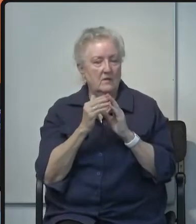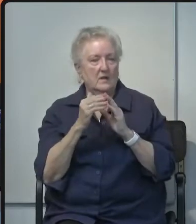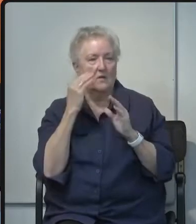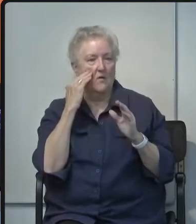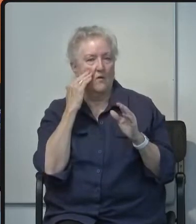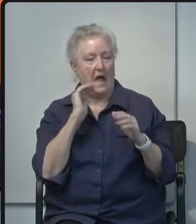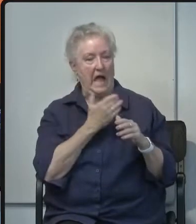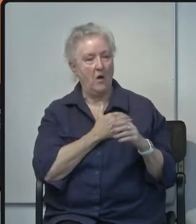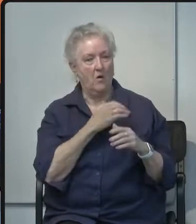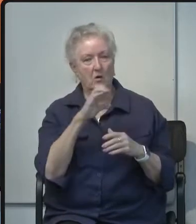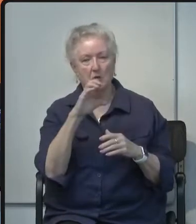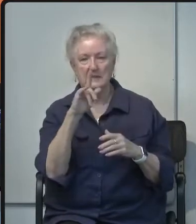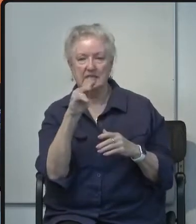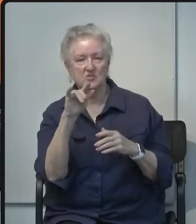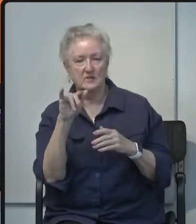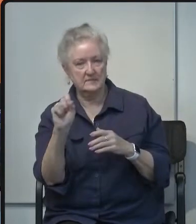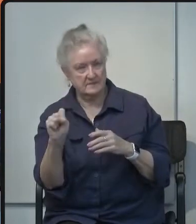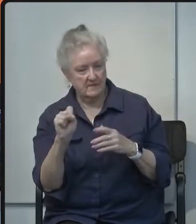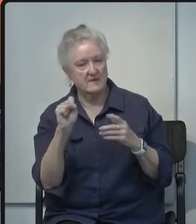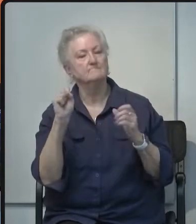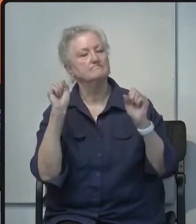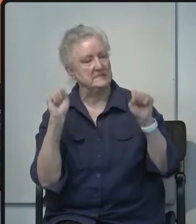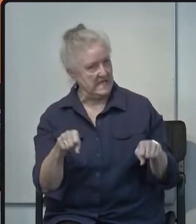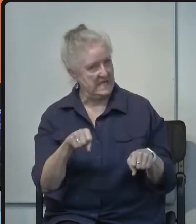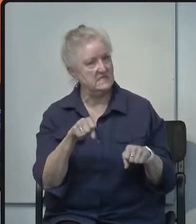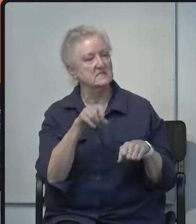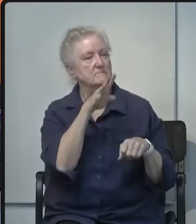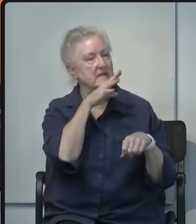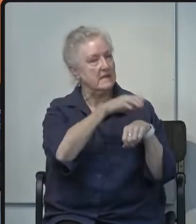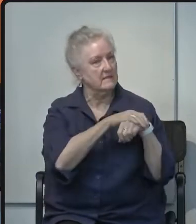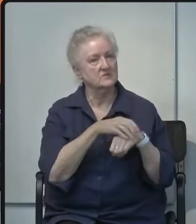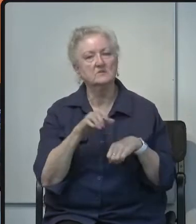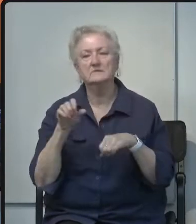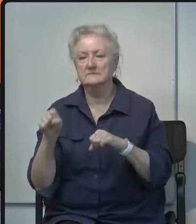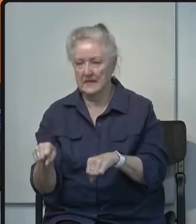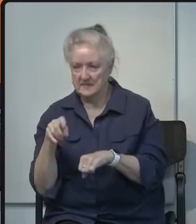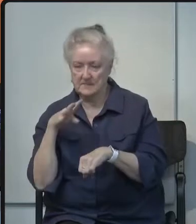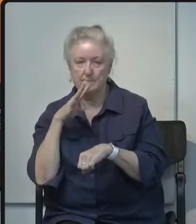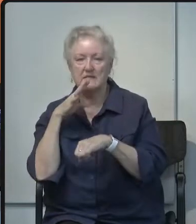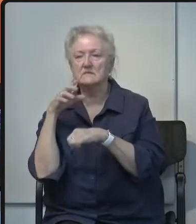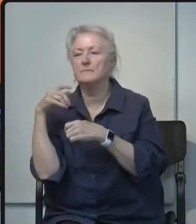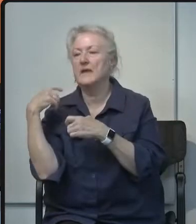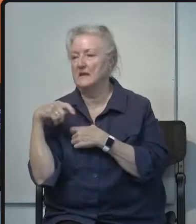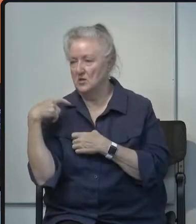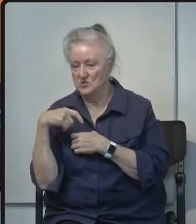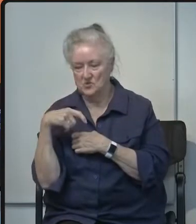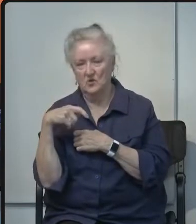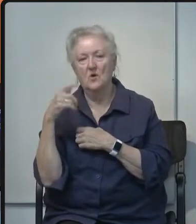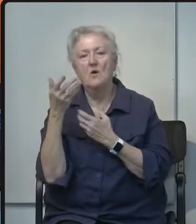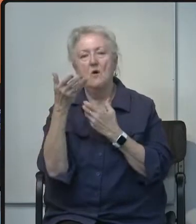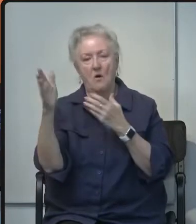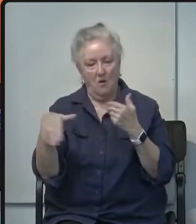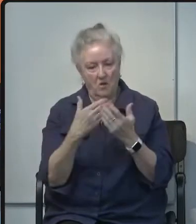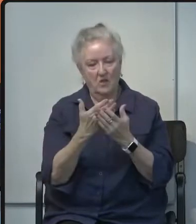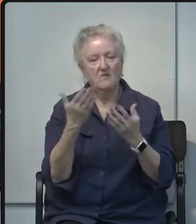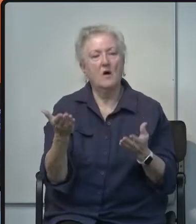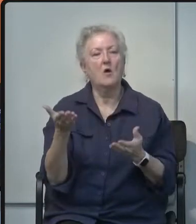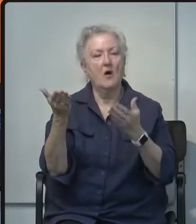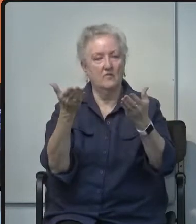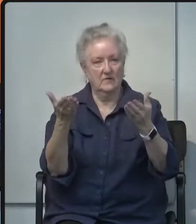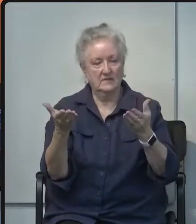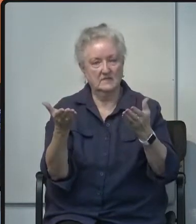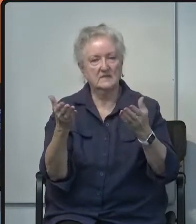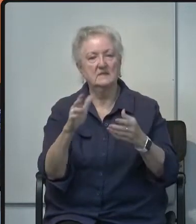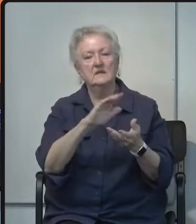clinicians who are available in english and spanish we're here we're providing services all of our clinical offerings have been moved to